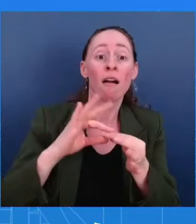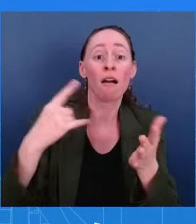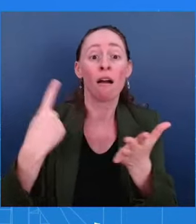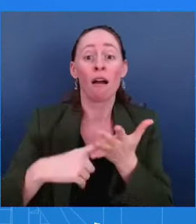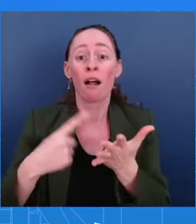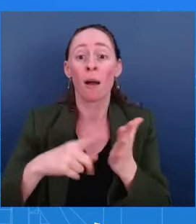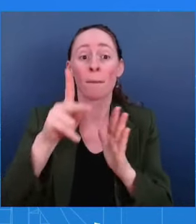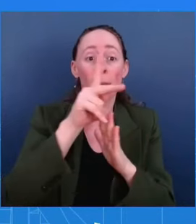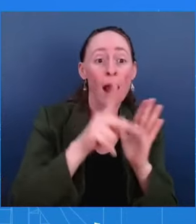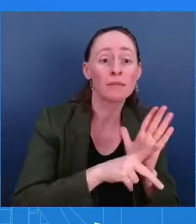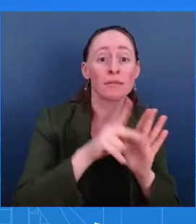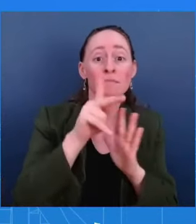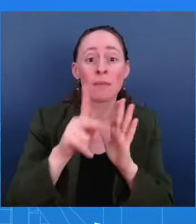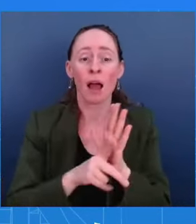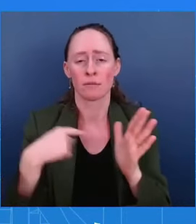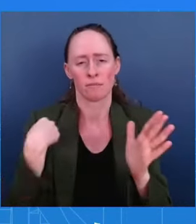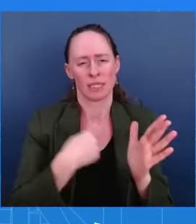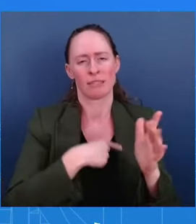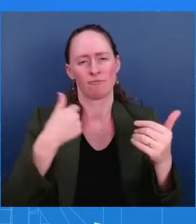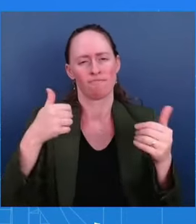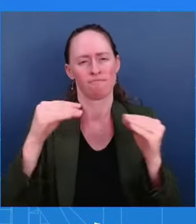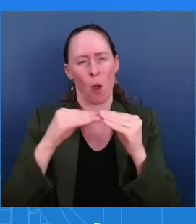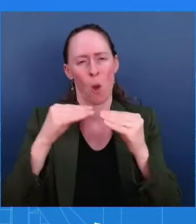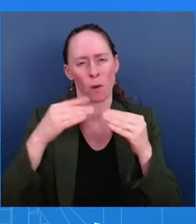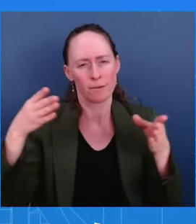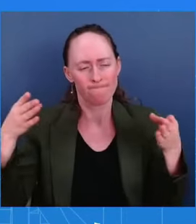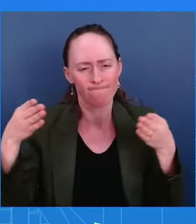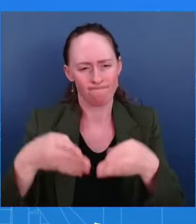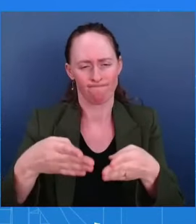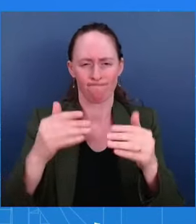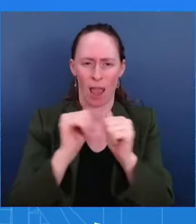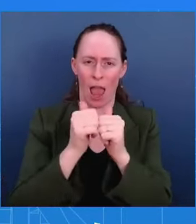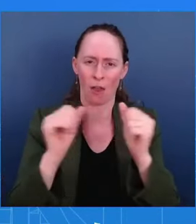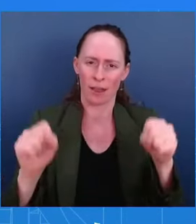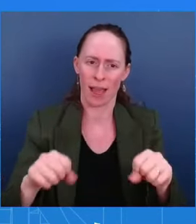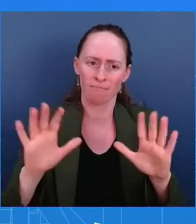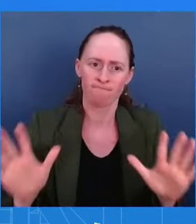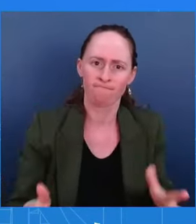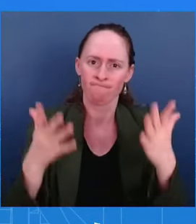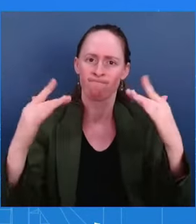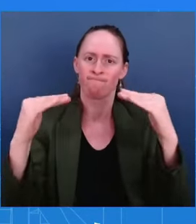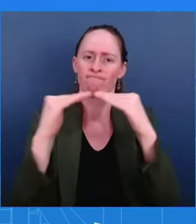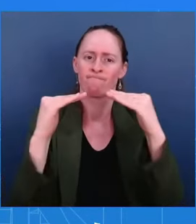it because we want to make sure that communities who have felt that they've been left behind are not.